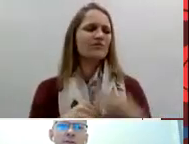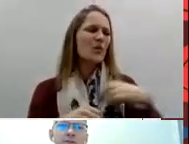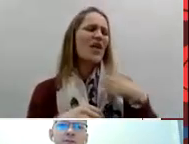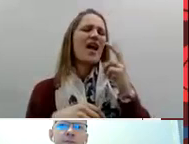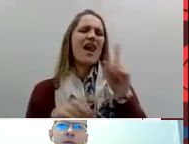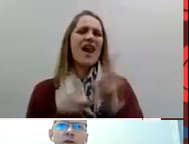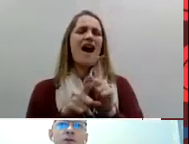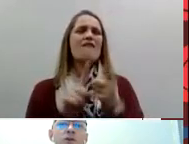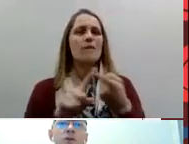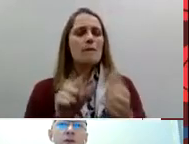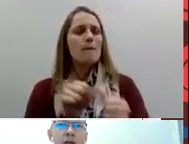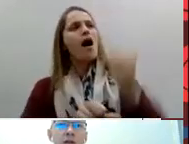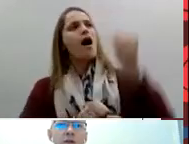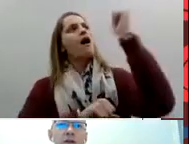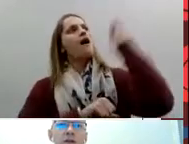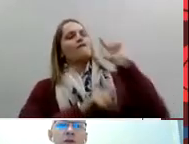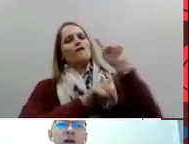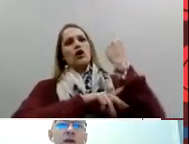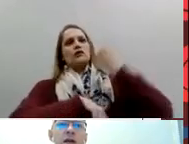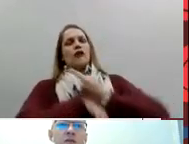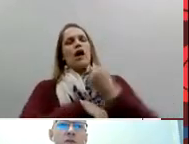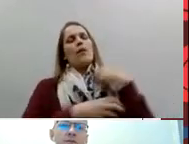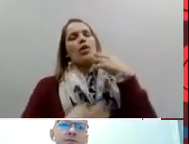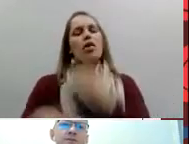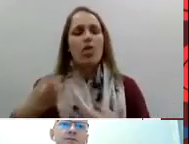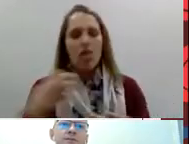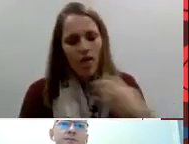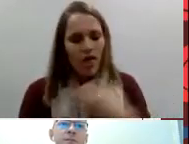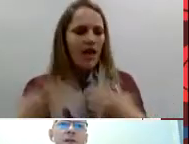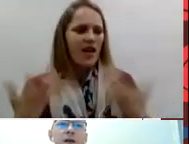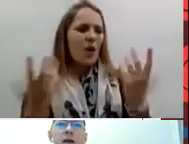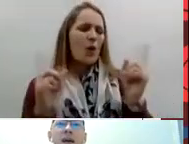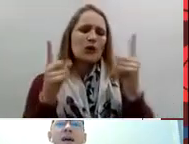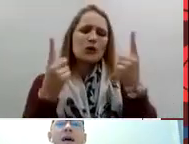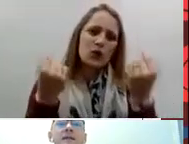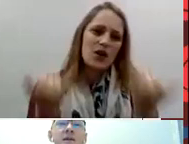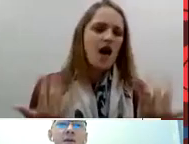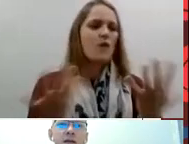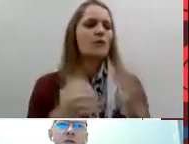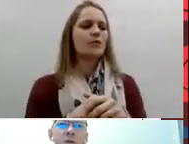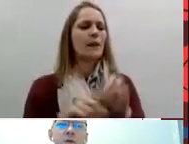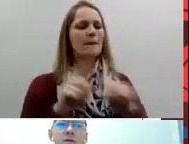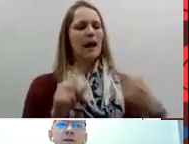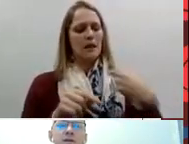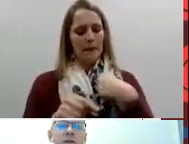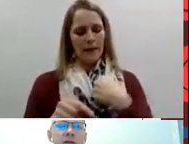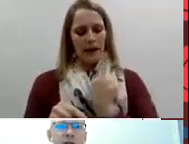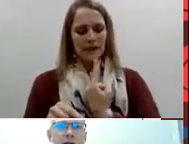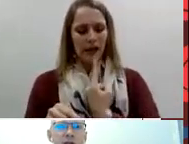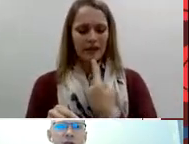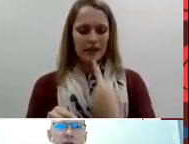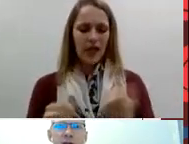she could not hear with a hearing aid anymore and similar to when we first